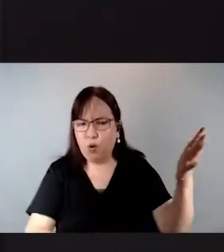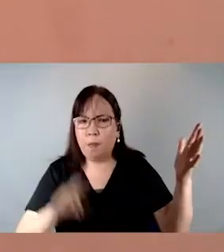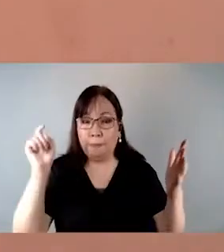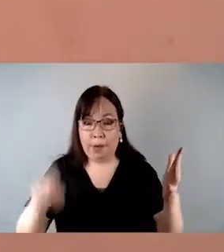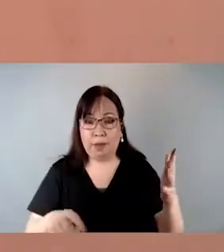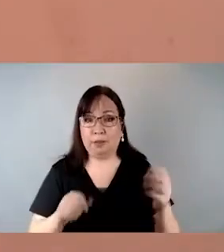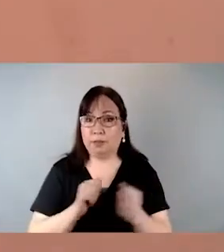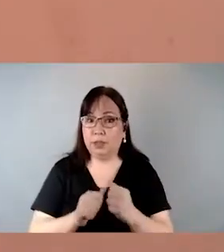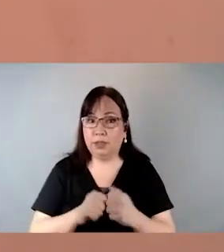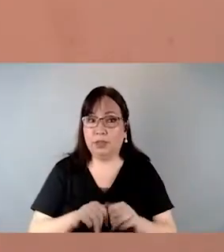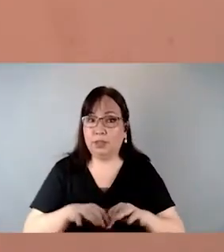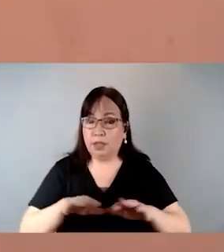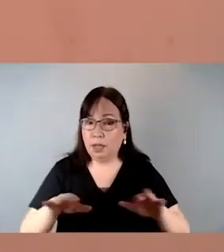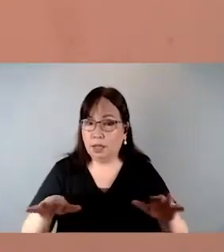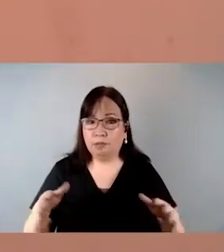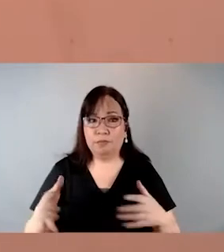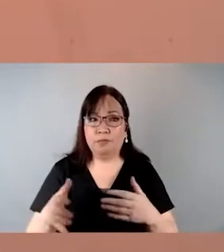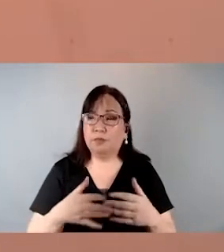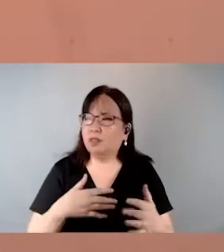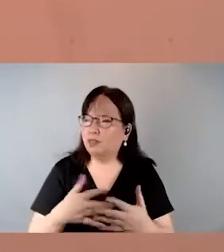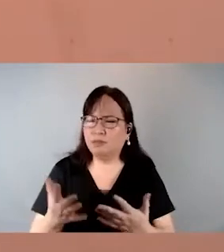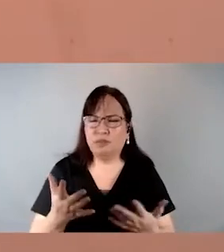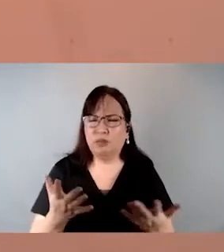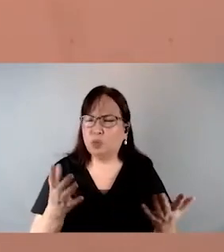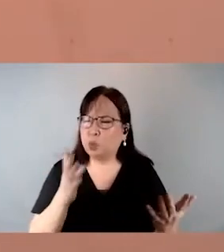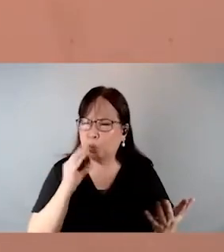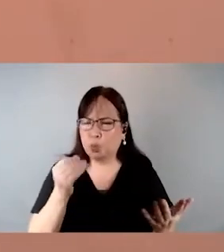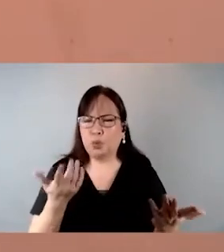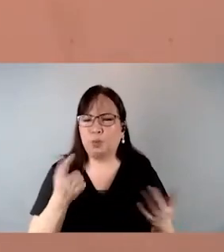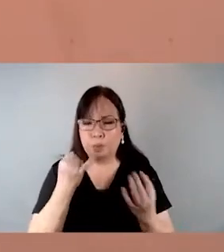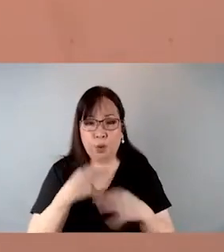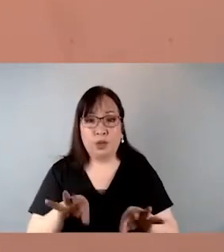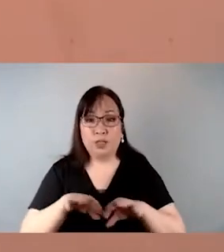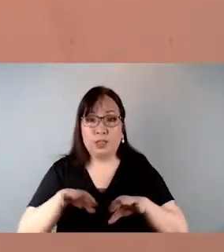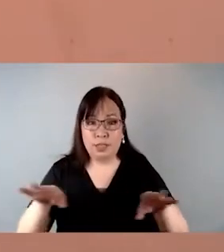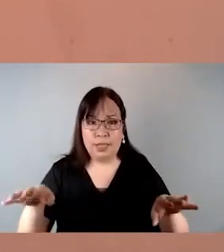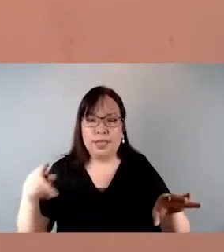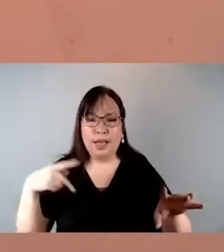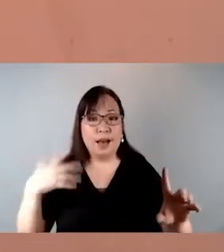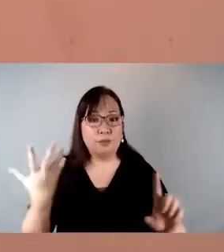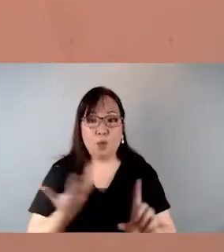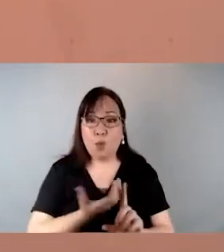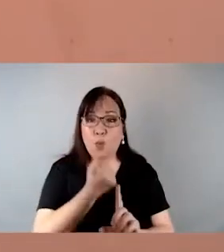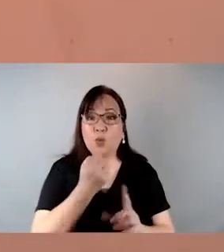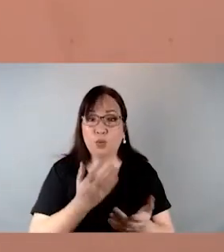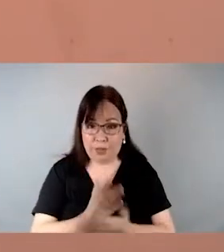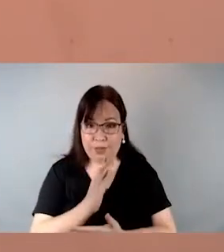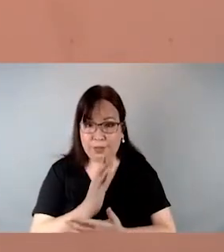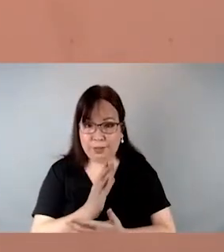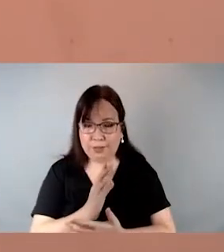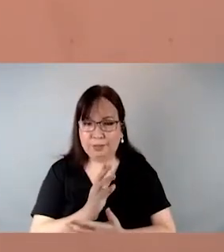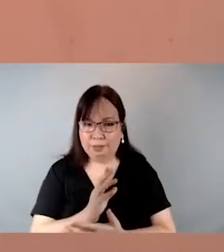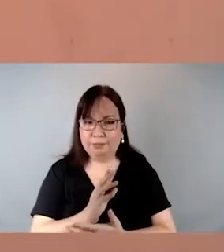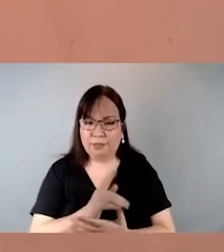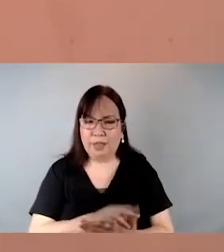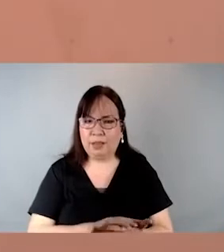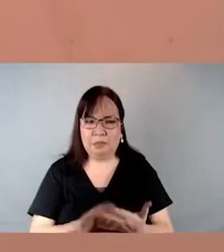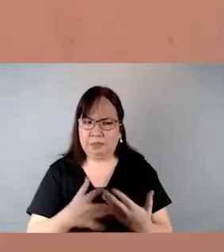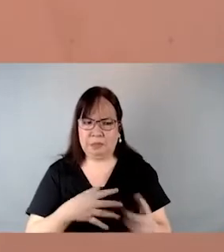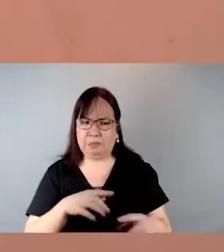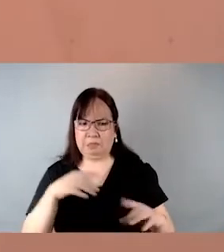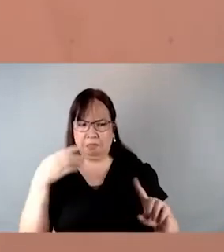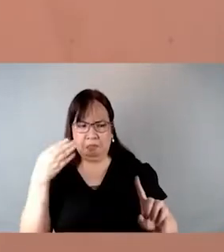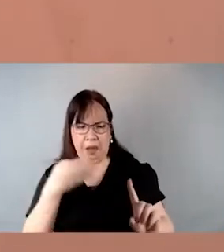Every child, without any exception whatsoever, shall be entitled to these rights, without